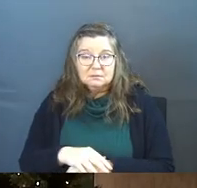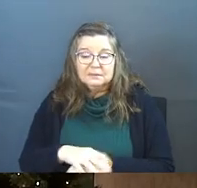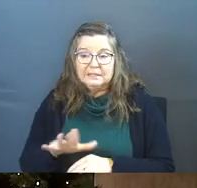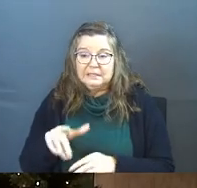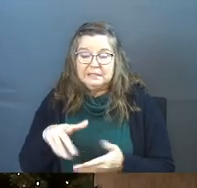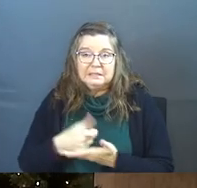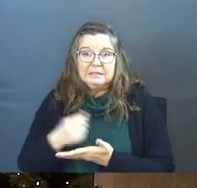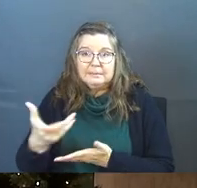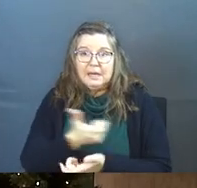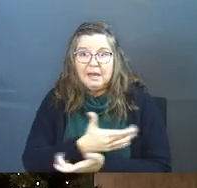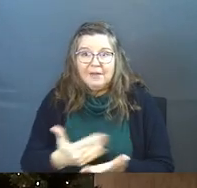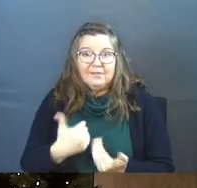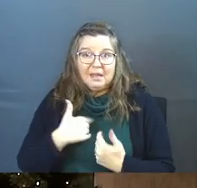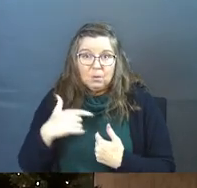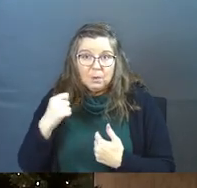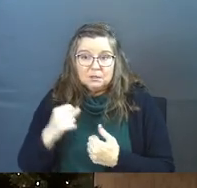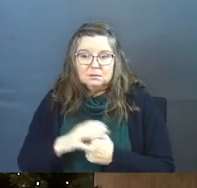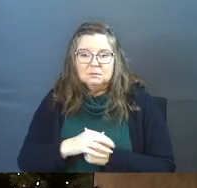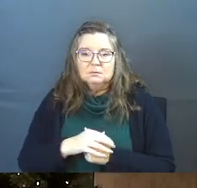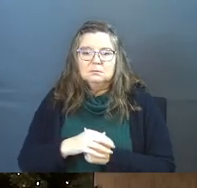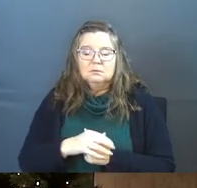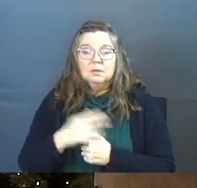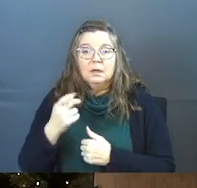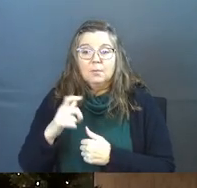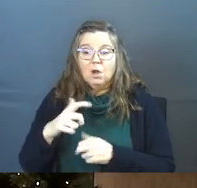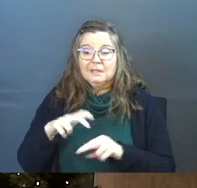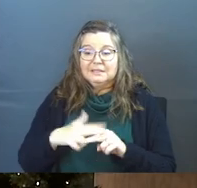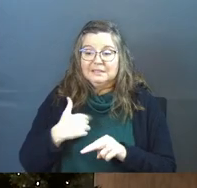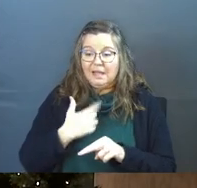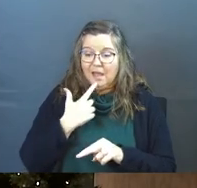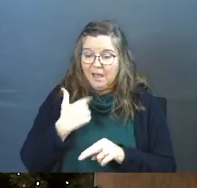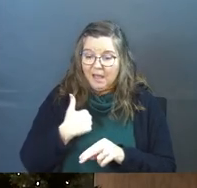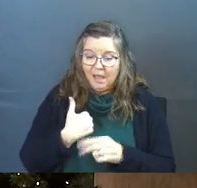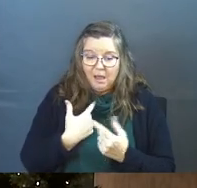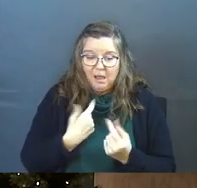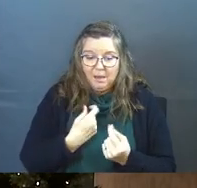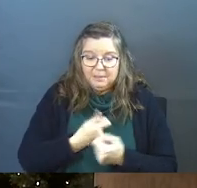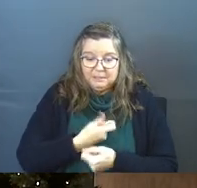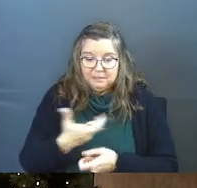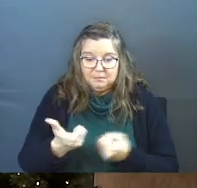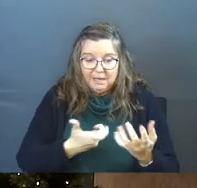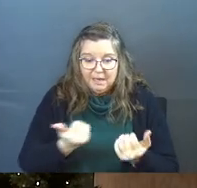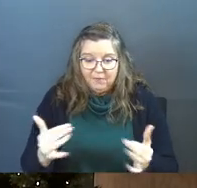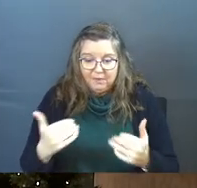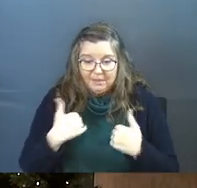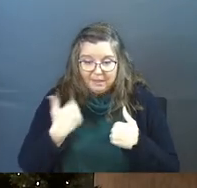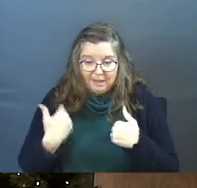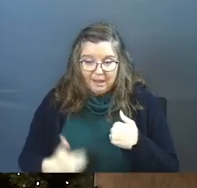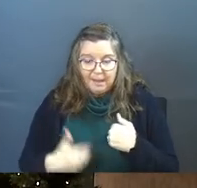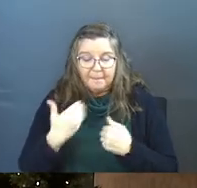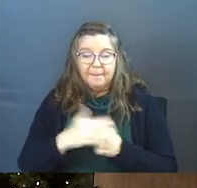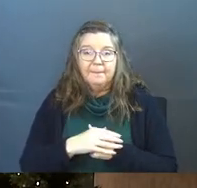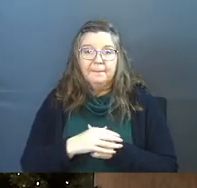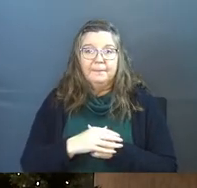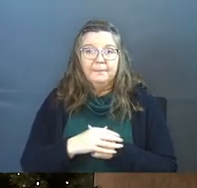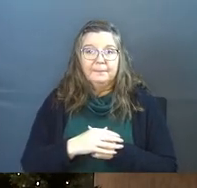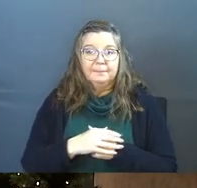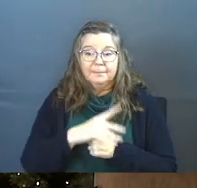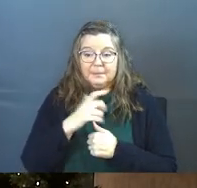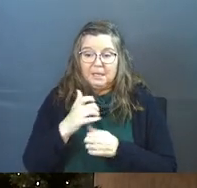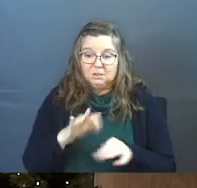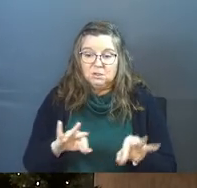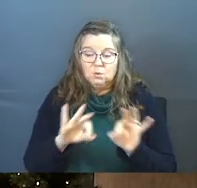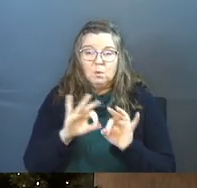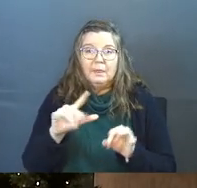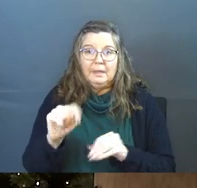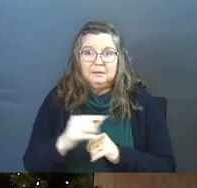He'd spent everything that he was. And Paul's sitting here saying, I'm going to, I'm going to spend everything that I am because